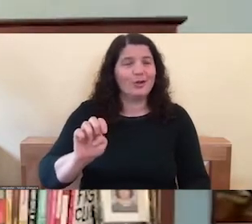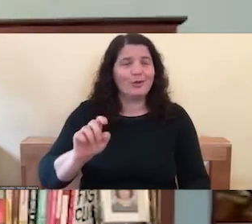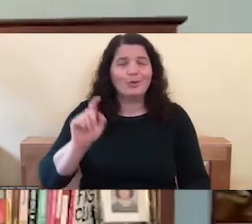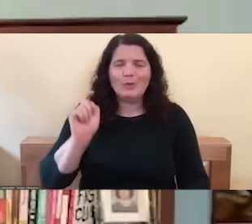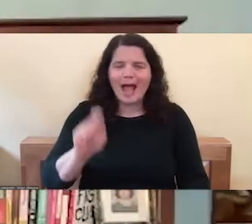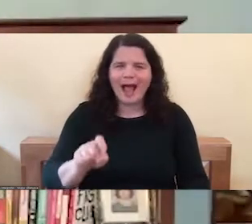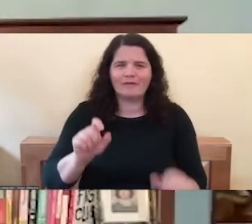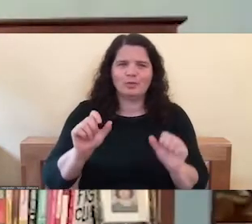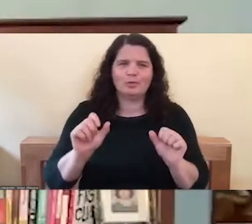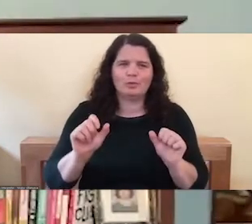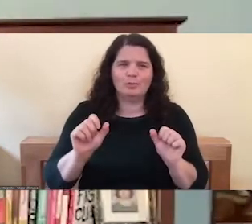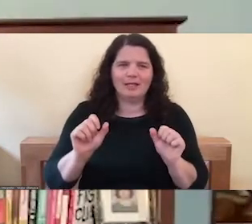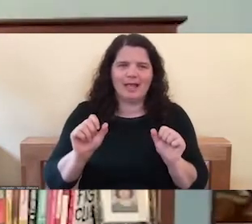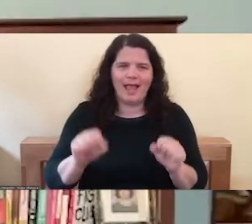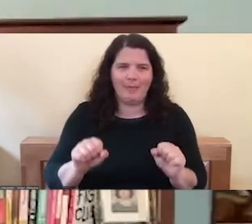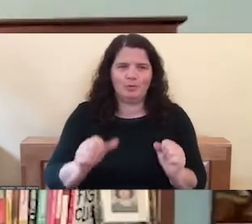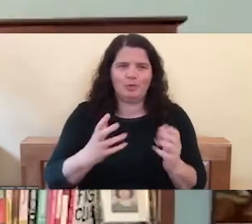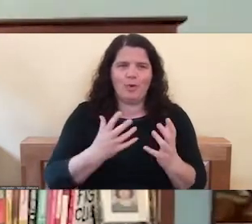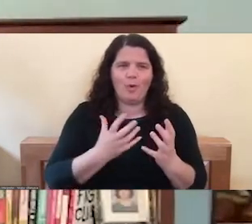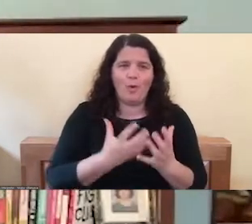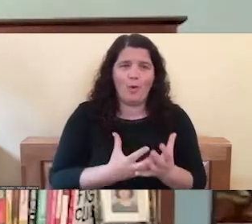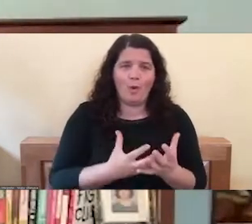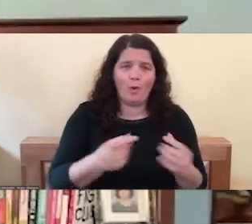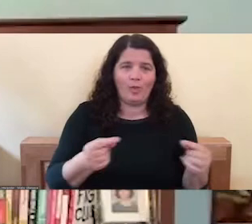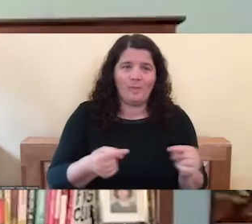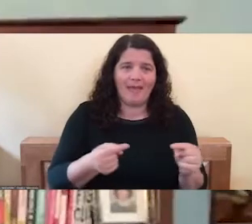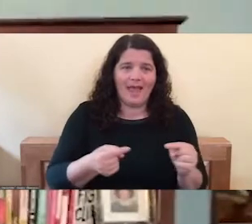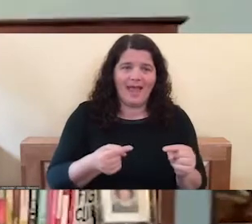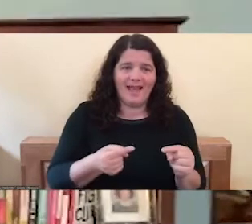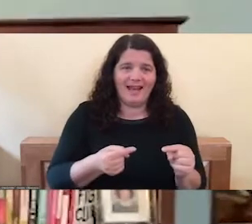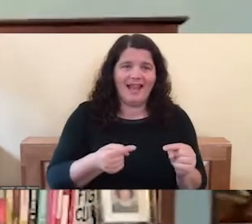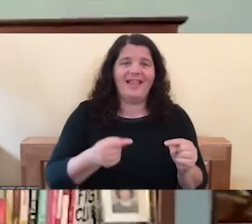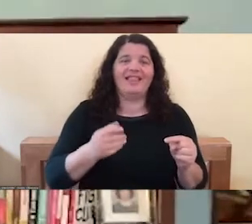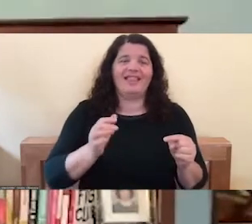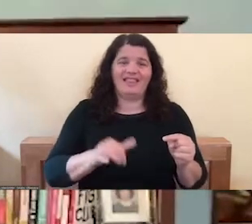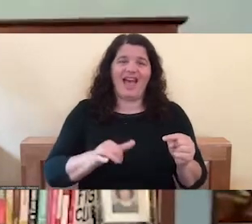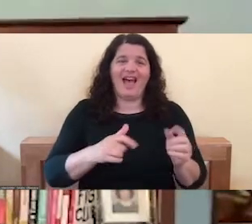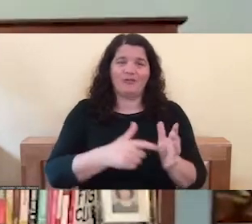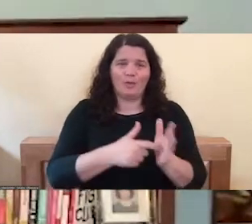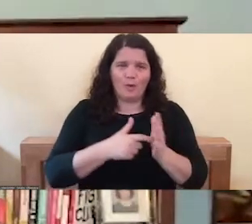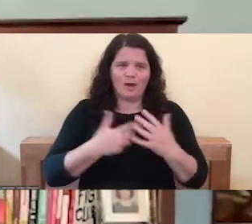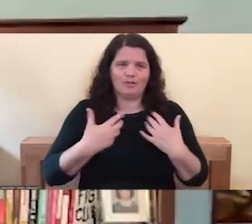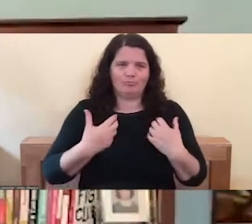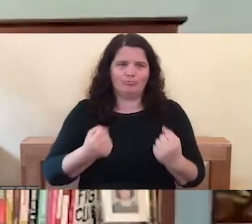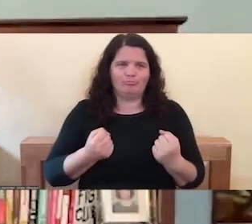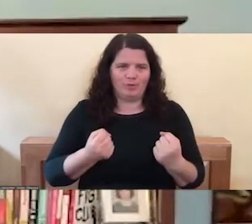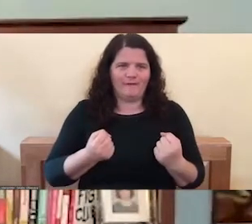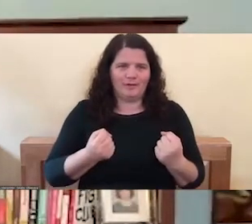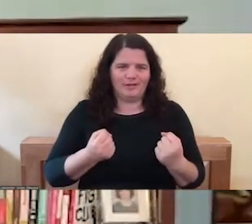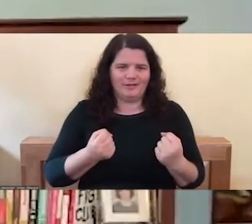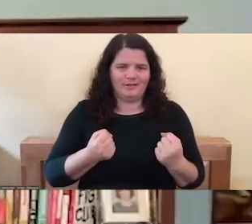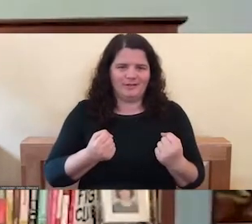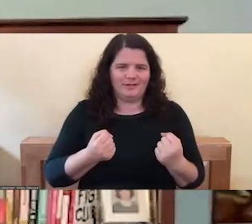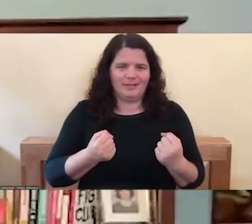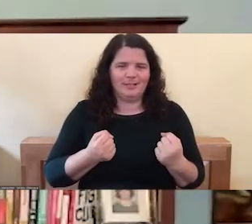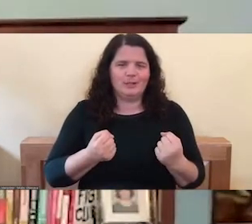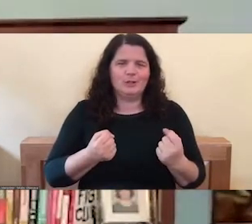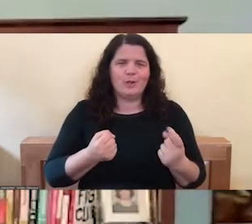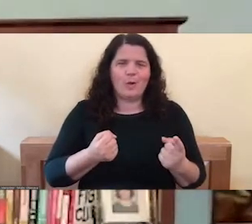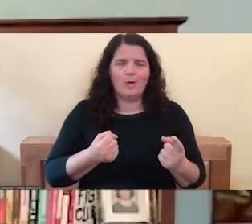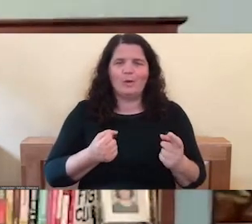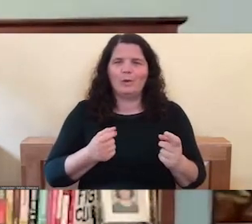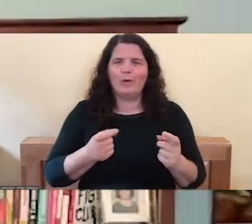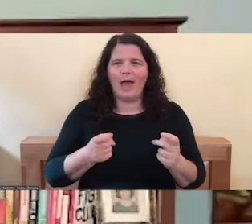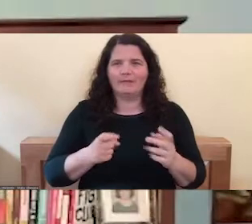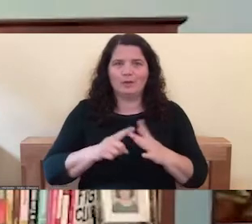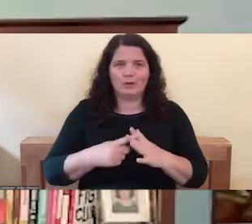pain of that, right. Is, is a really important aspect. So, um, you know, might say that in baby steps and